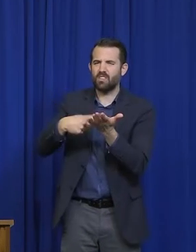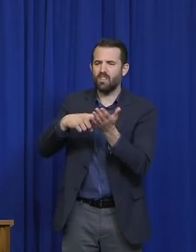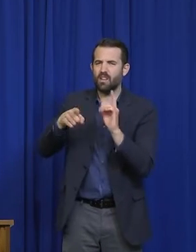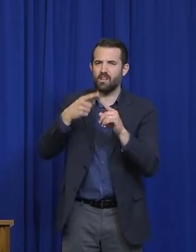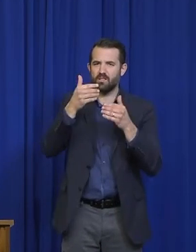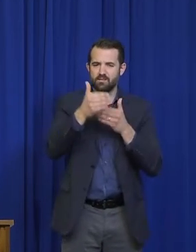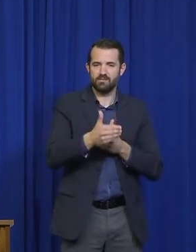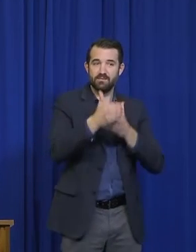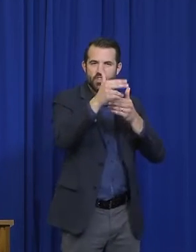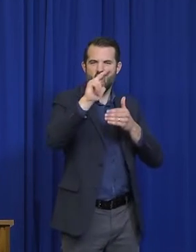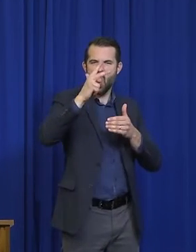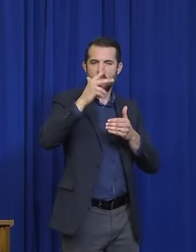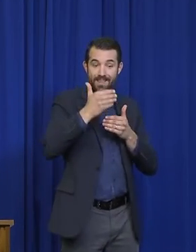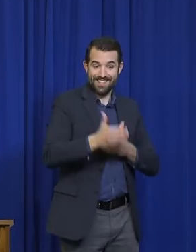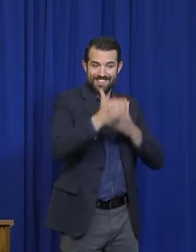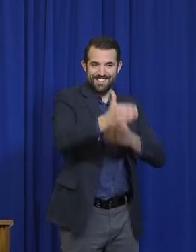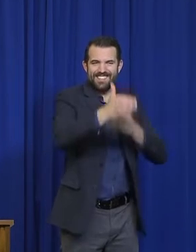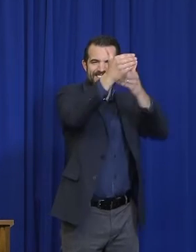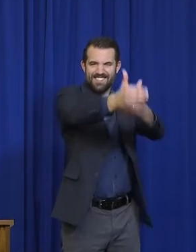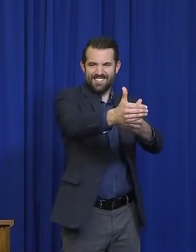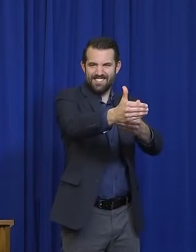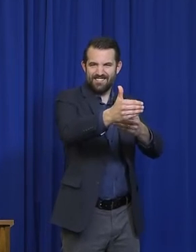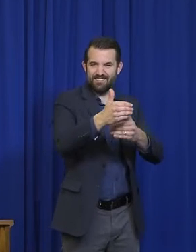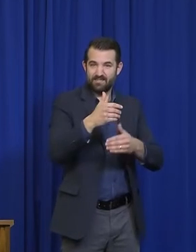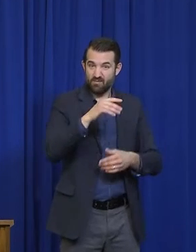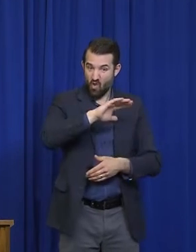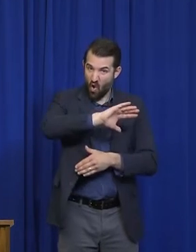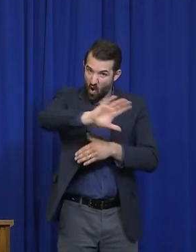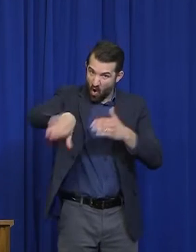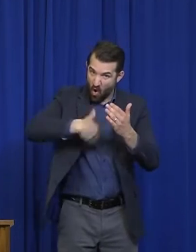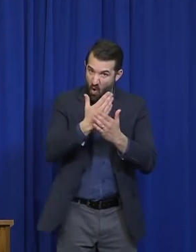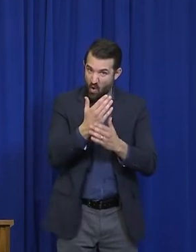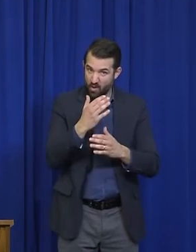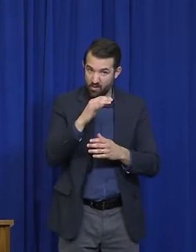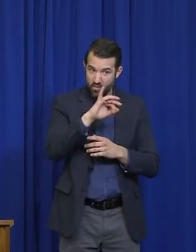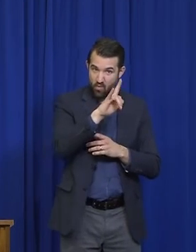covers all of July and August, or does it end August 1?